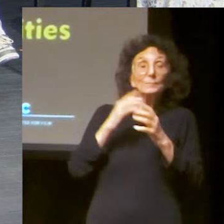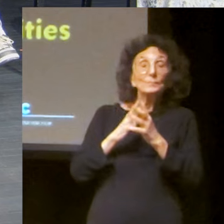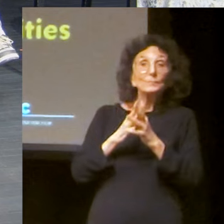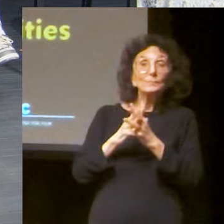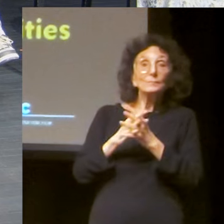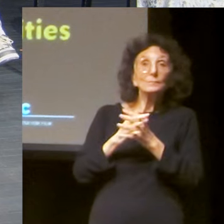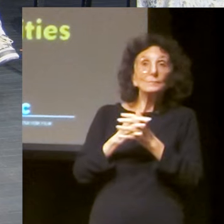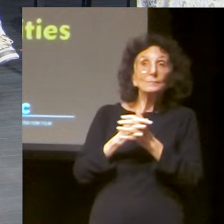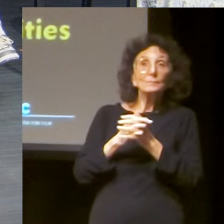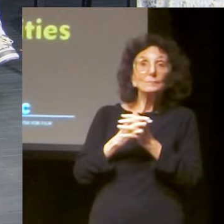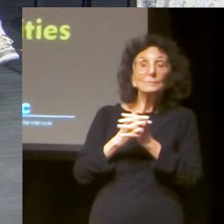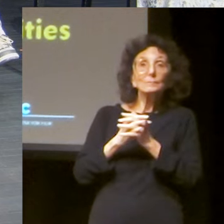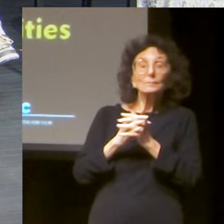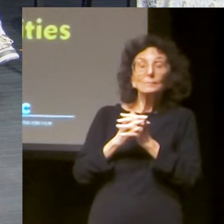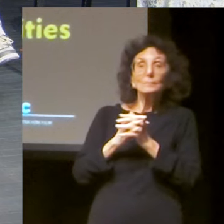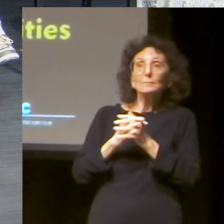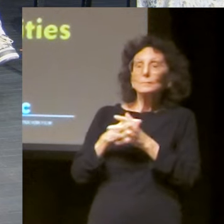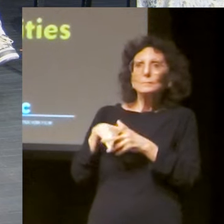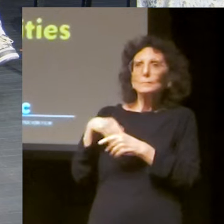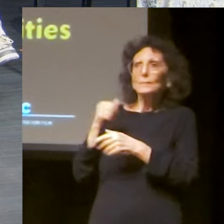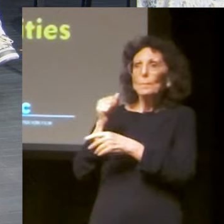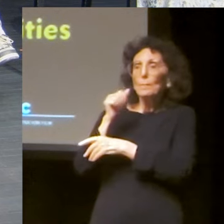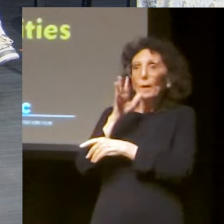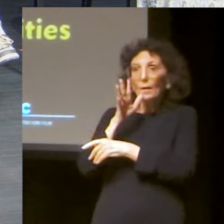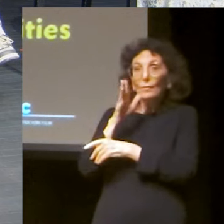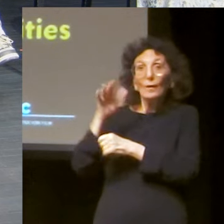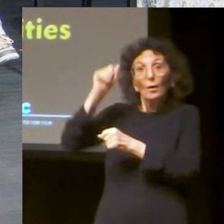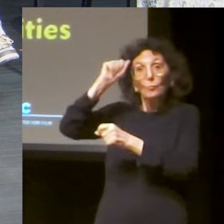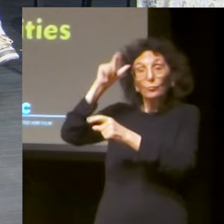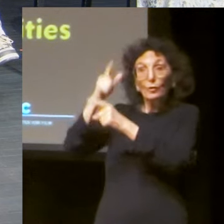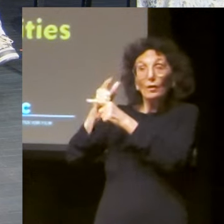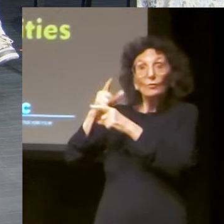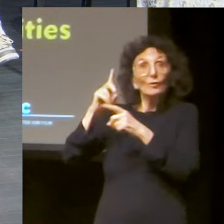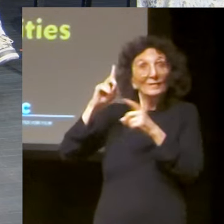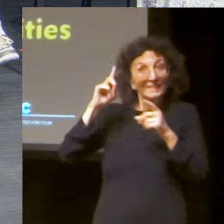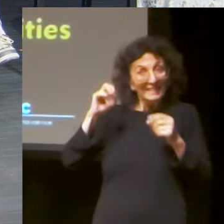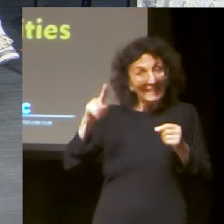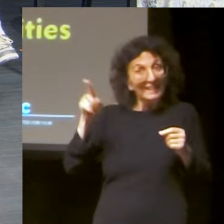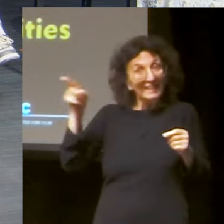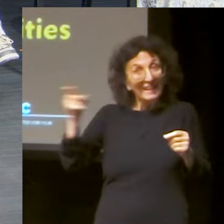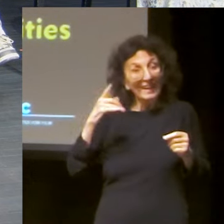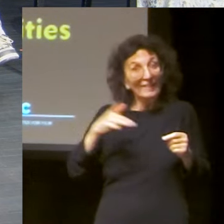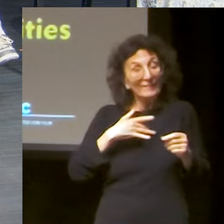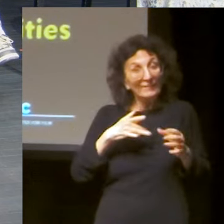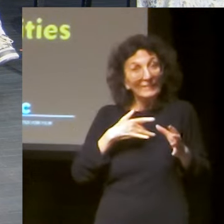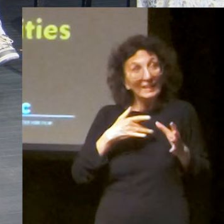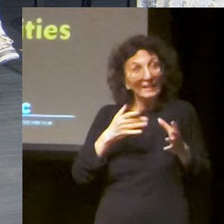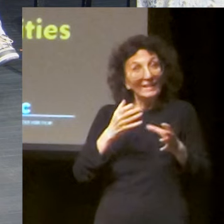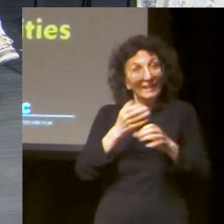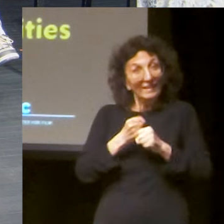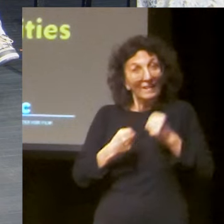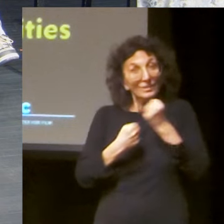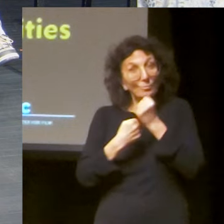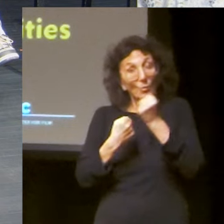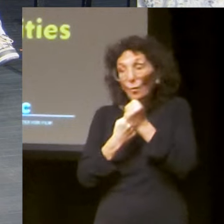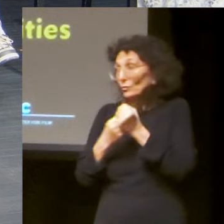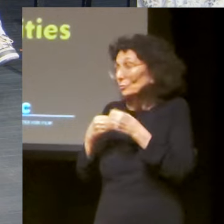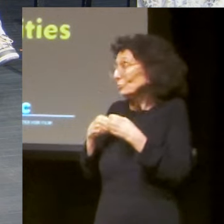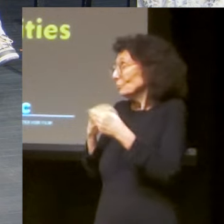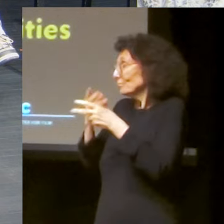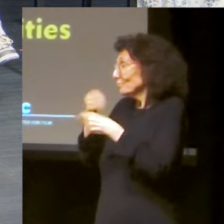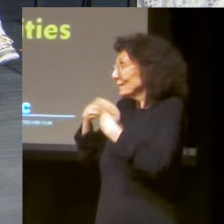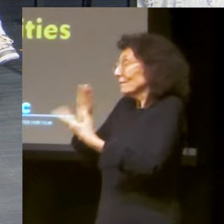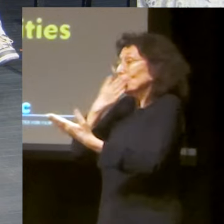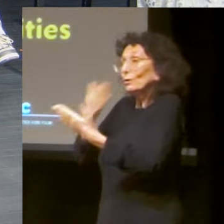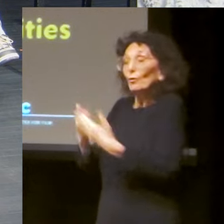raises more questions than I think there, there are answers to, but I, I, I think that the idea of how, how much, uh, you know, Daisy and